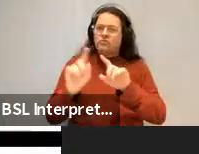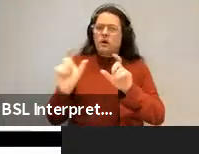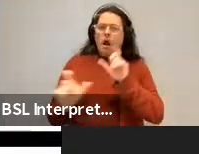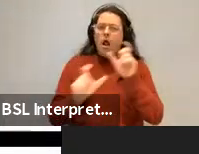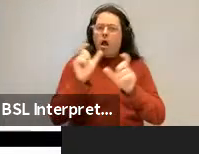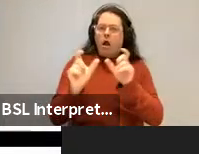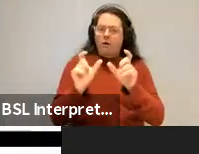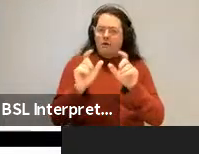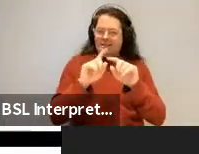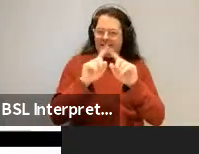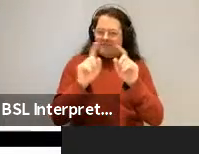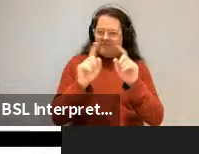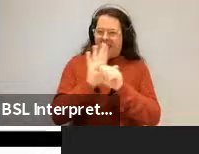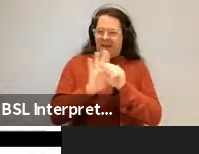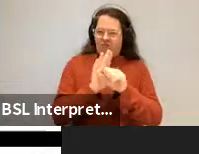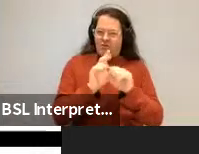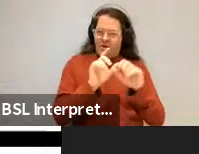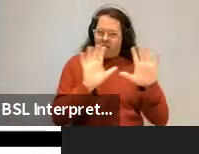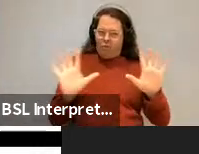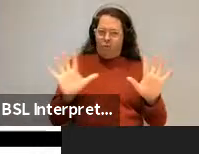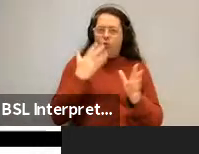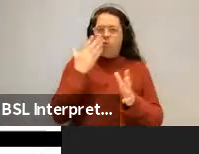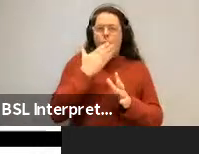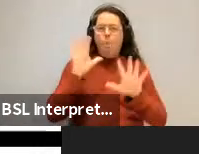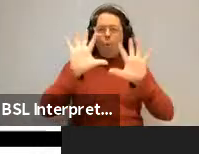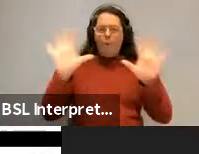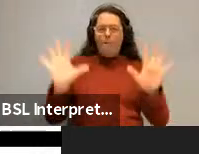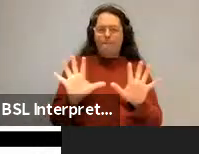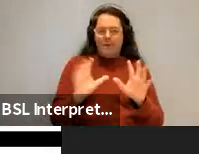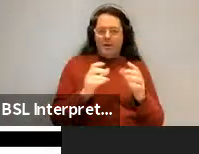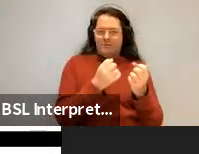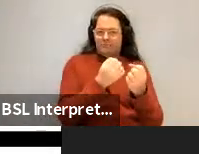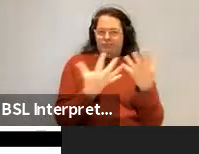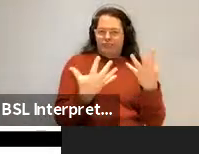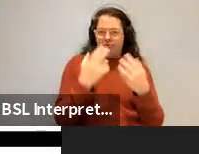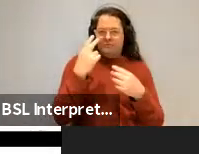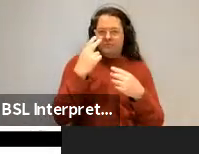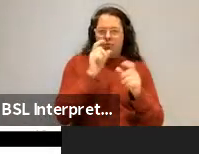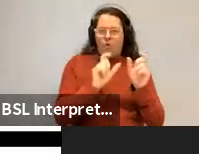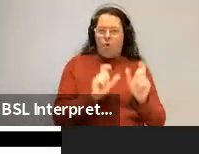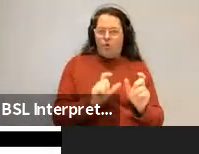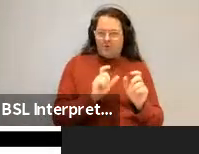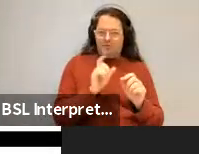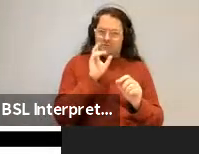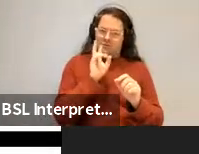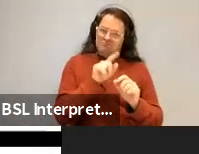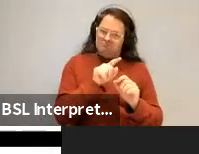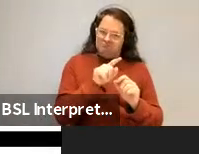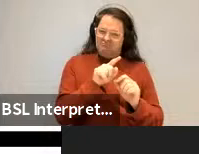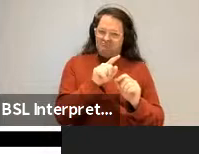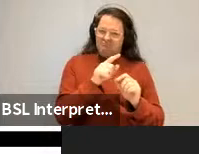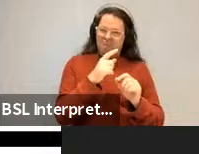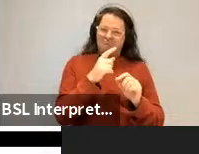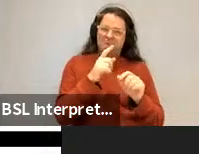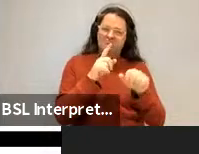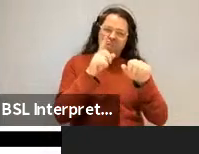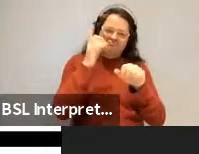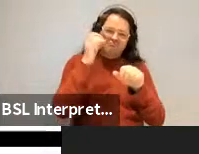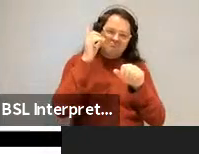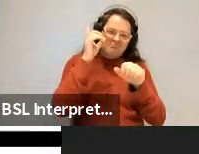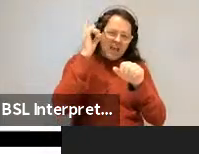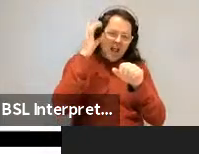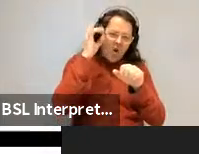words into the warm part of the space first. So in English, there are more words in the warm space. You've got yellow, orange,